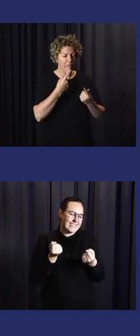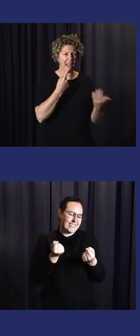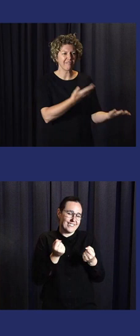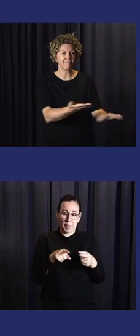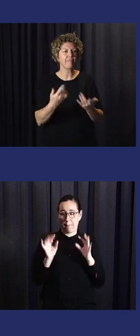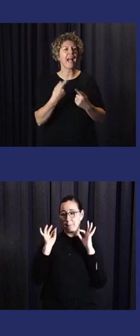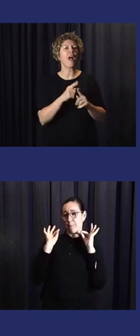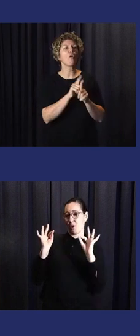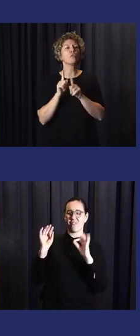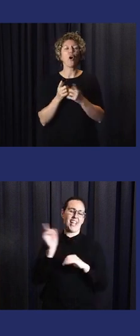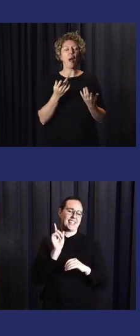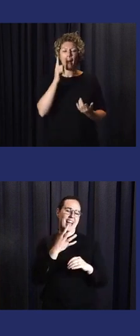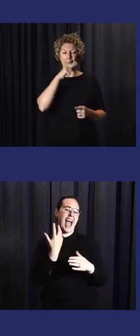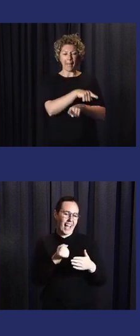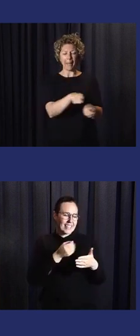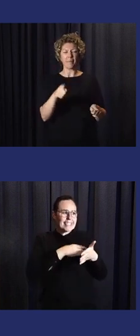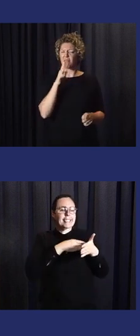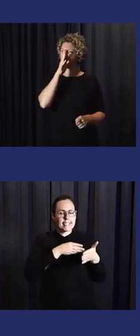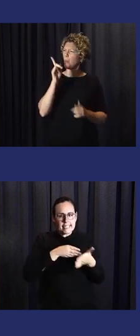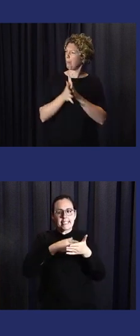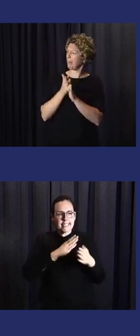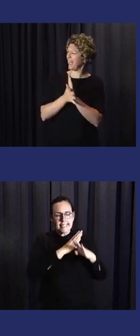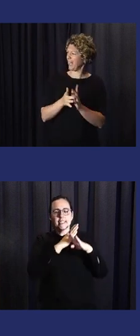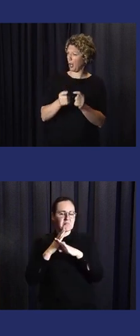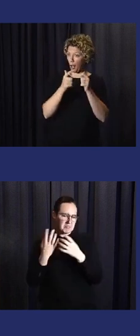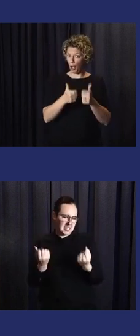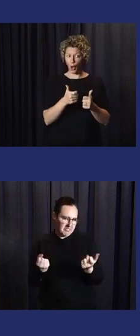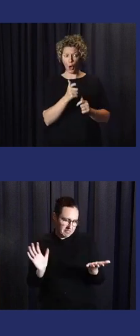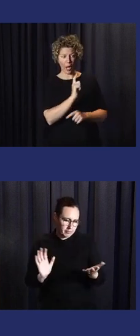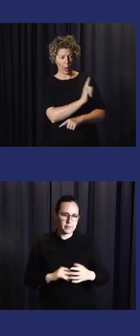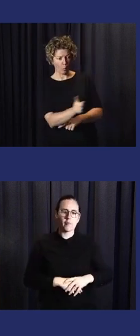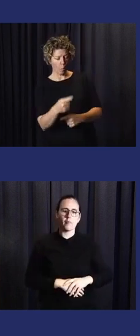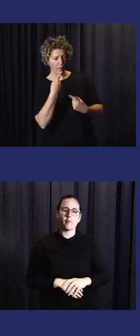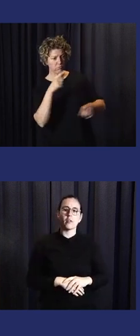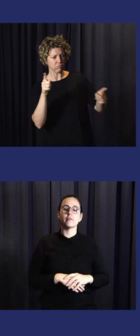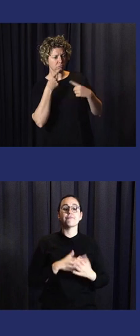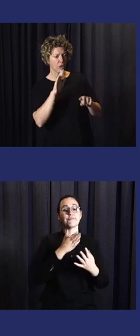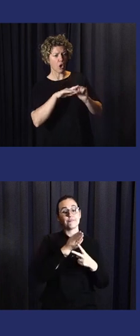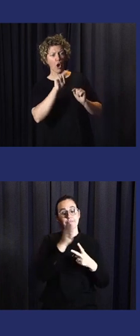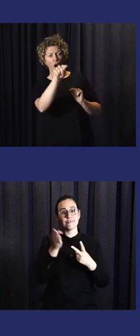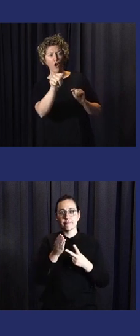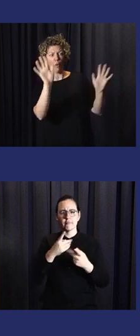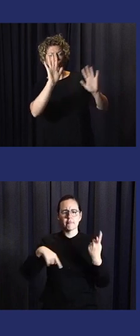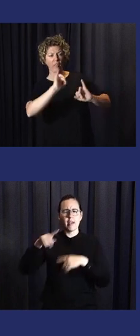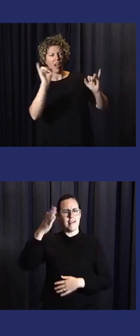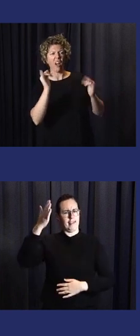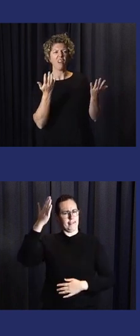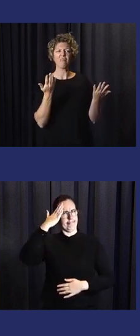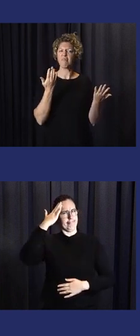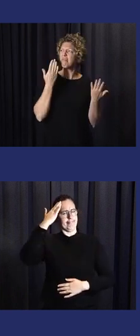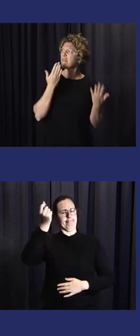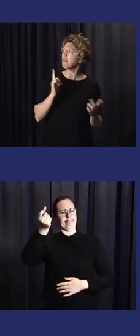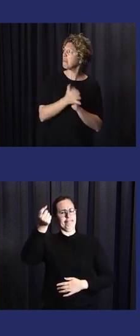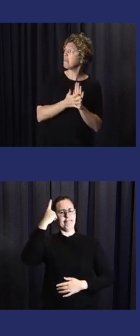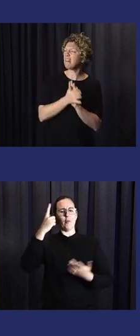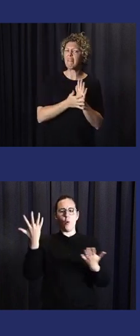actions. So still there are some challenges to show the benefits of early actions. Then lack of understanding of early and early